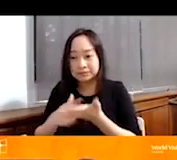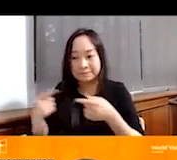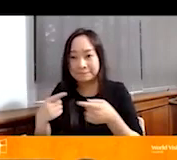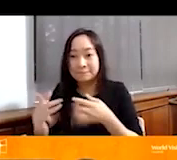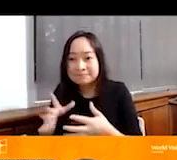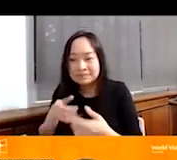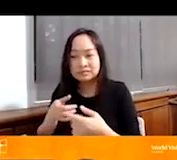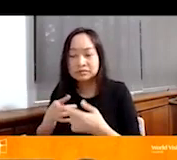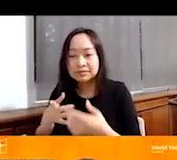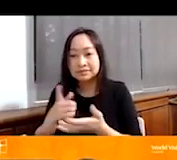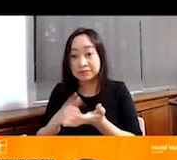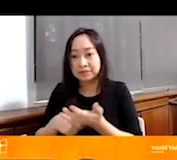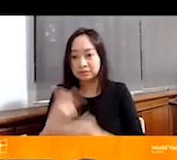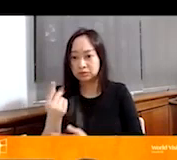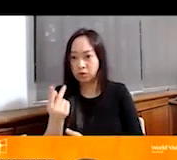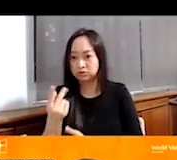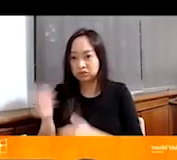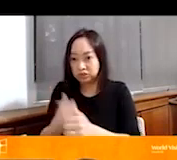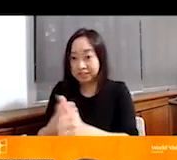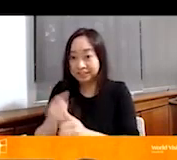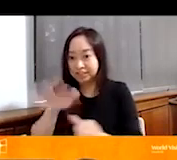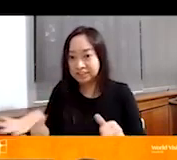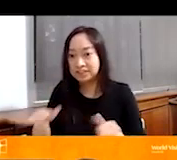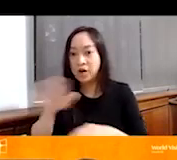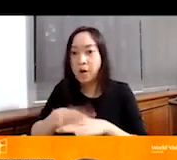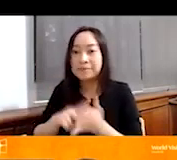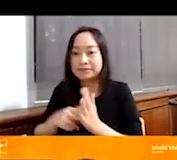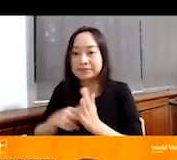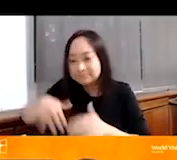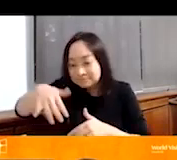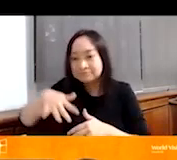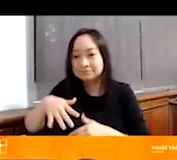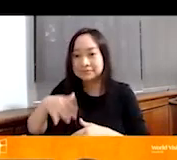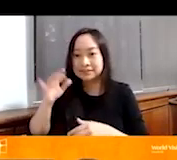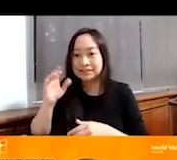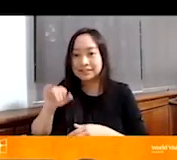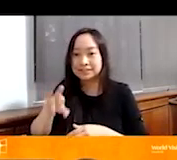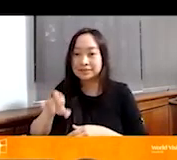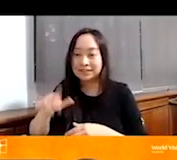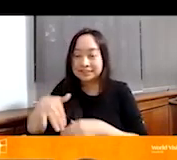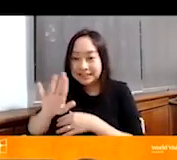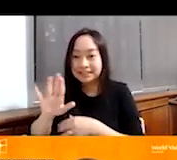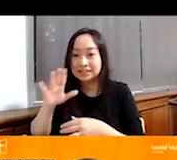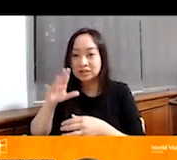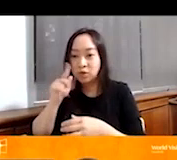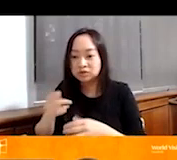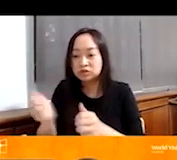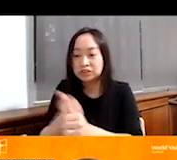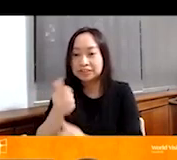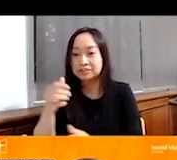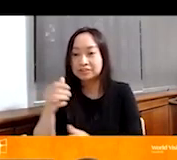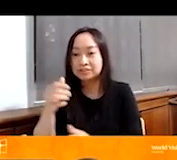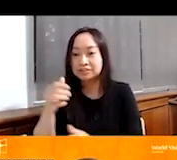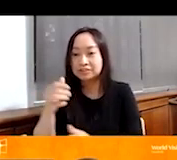that they've had dogs chasing after them on purpose, like settlers will send their dogs after them. They don't feel safe.